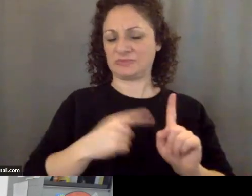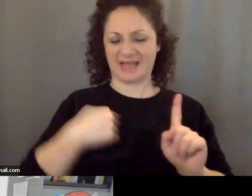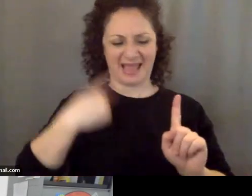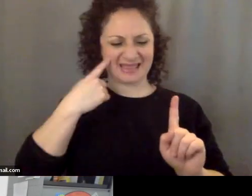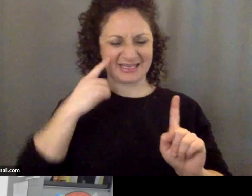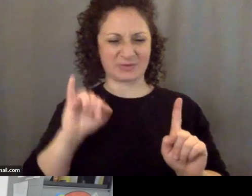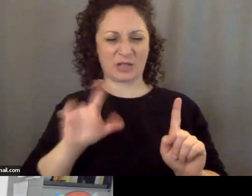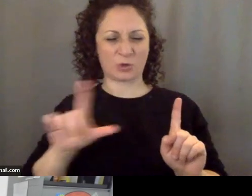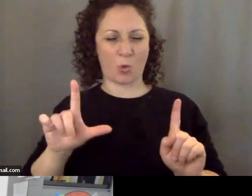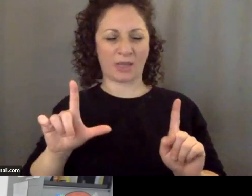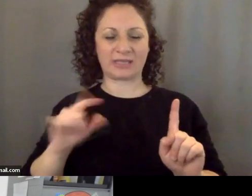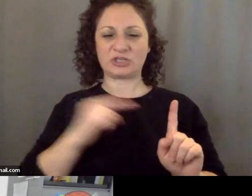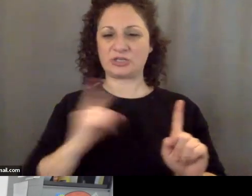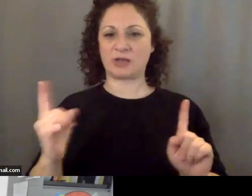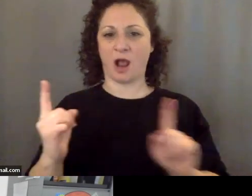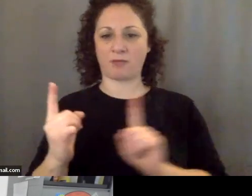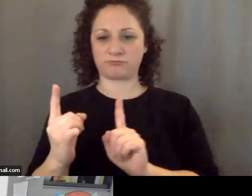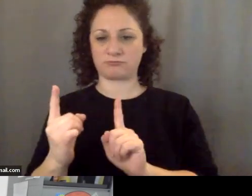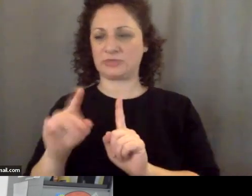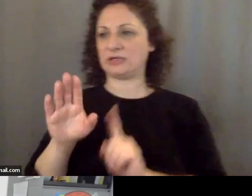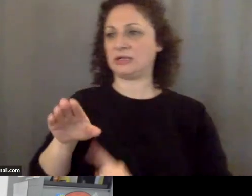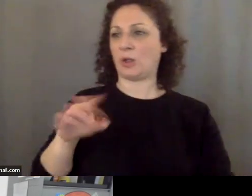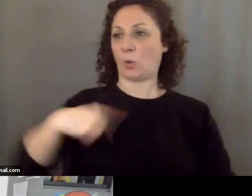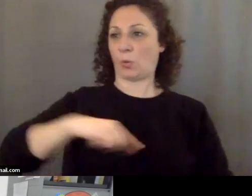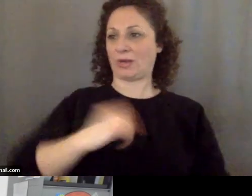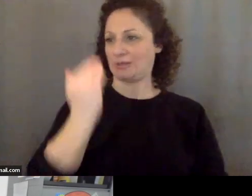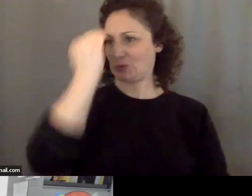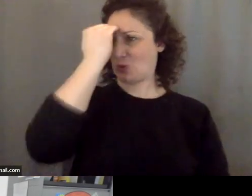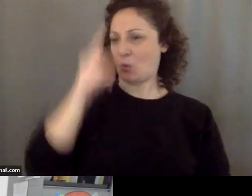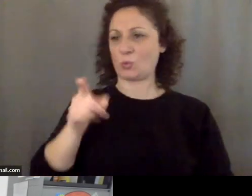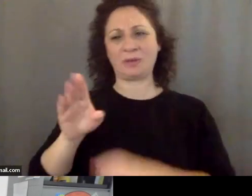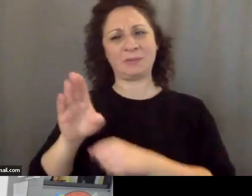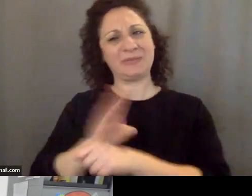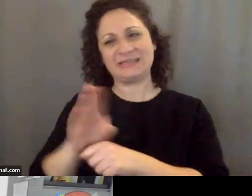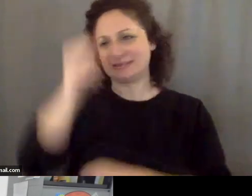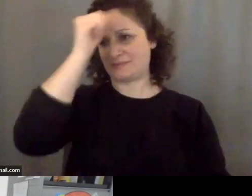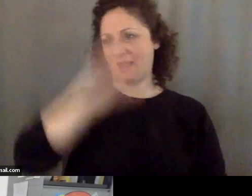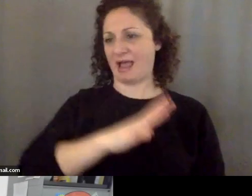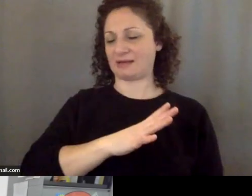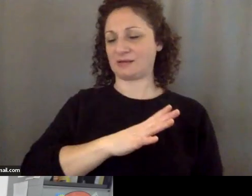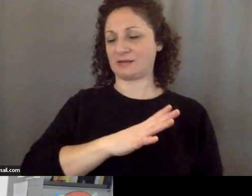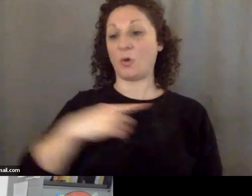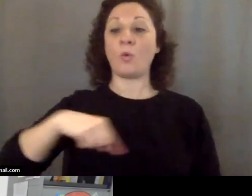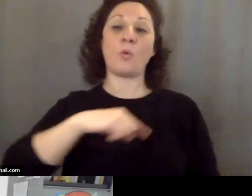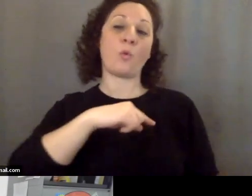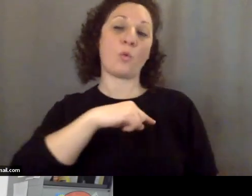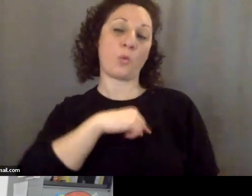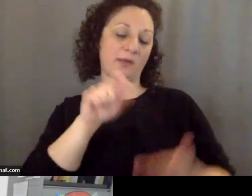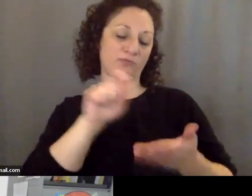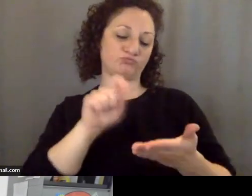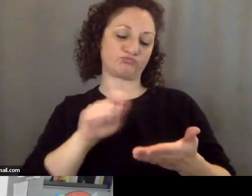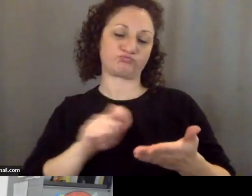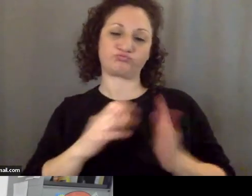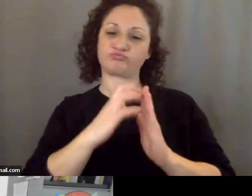came to him and said governor we know you're a really busy man so we've taken the liberty of writing this